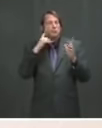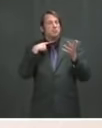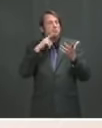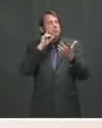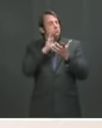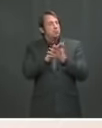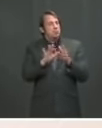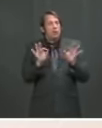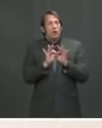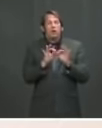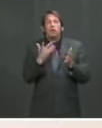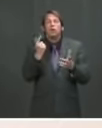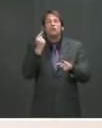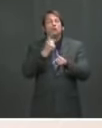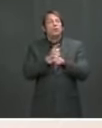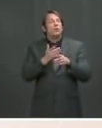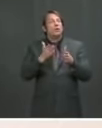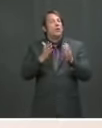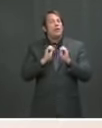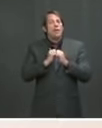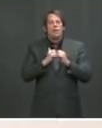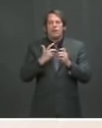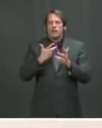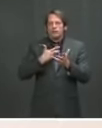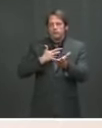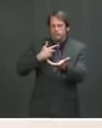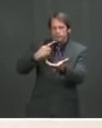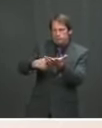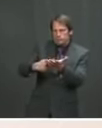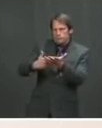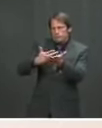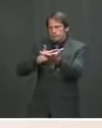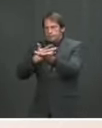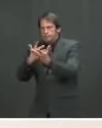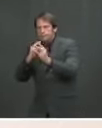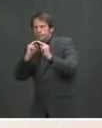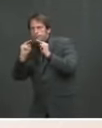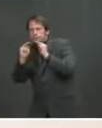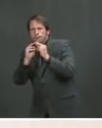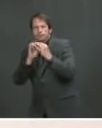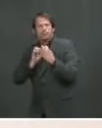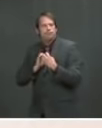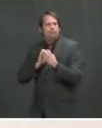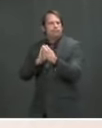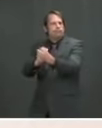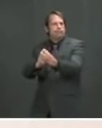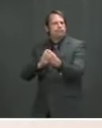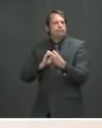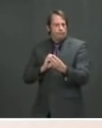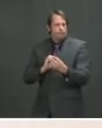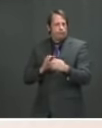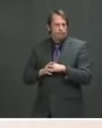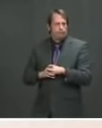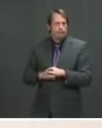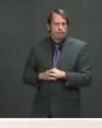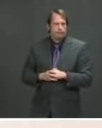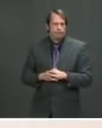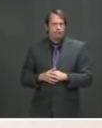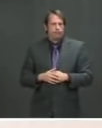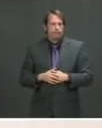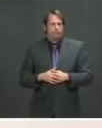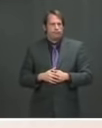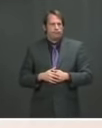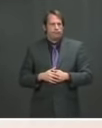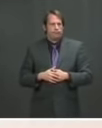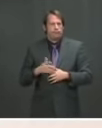to all sides. When the Trump administration pulled out of the Joint Plan of Action, what they left us with is a far decreased